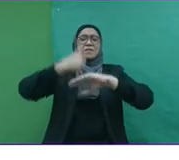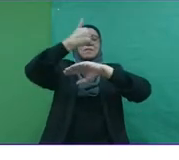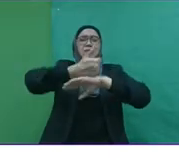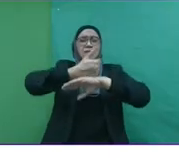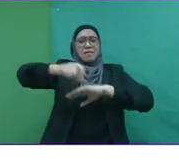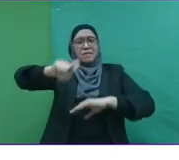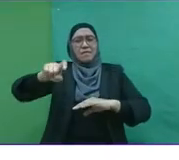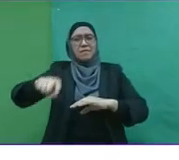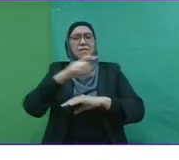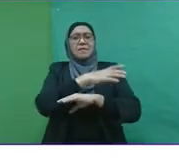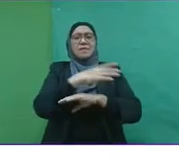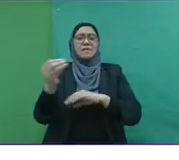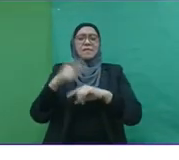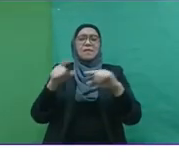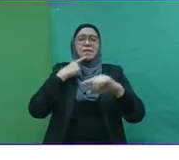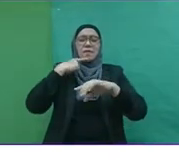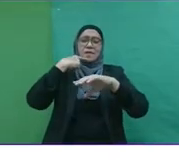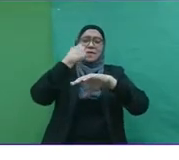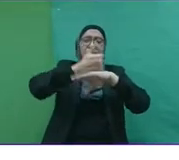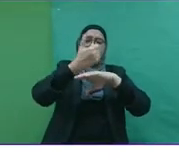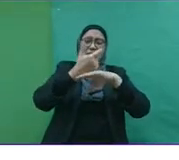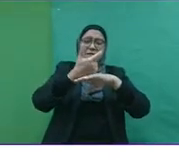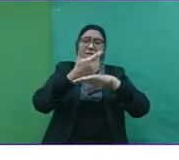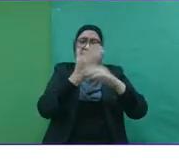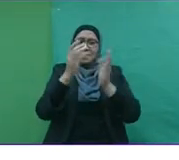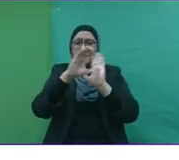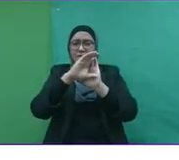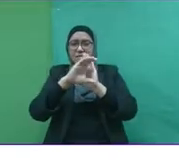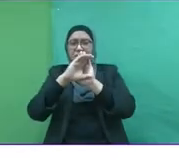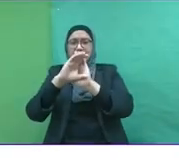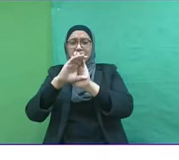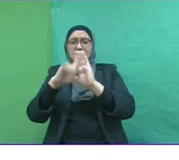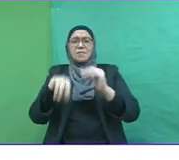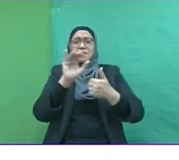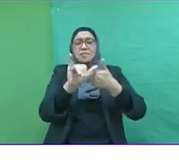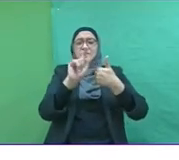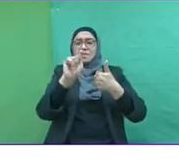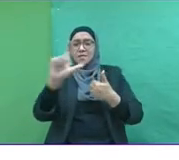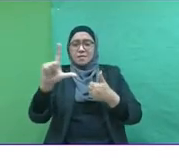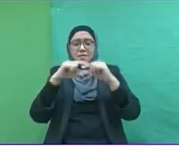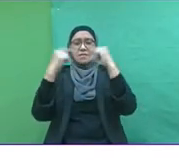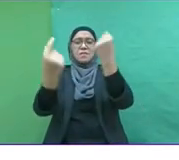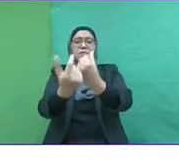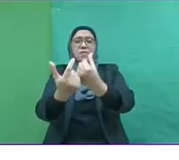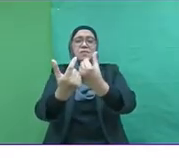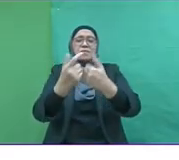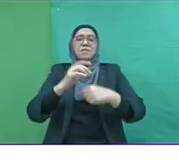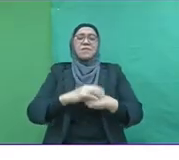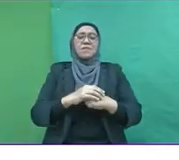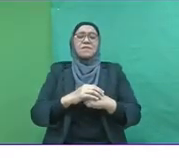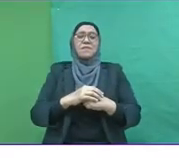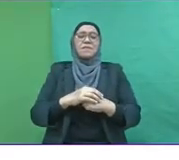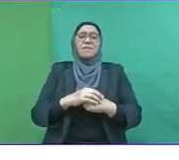family businesses. And if I can cite some examples, we have the YTL Group, GENTING,